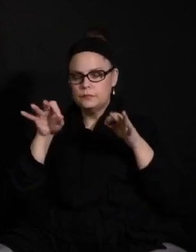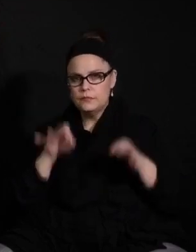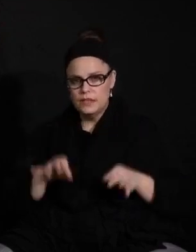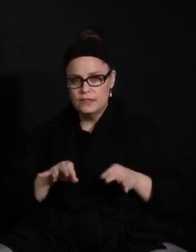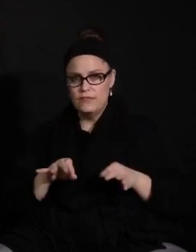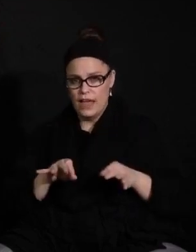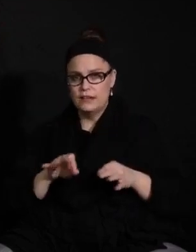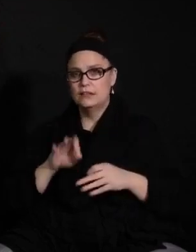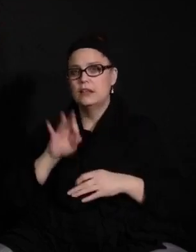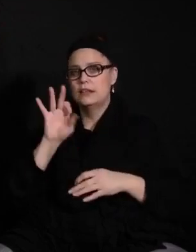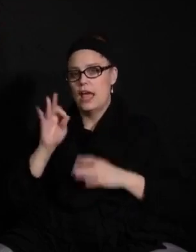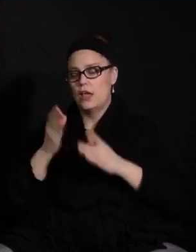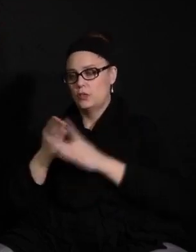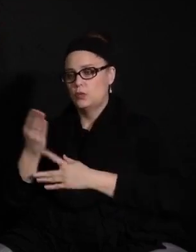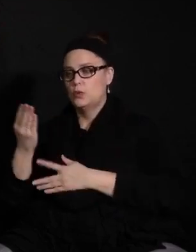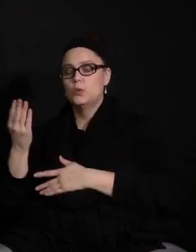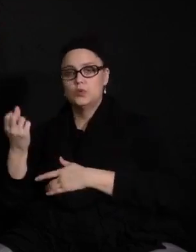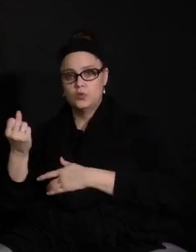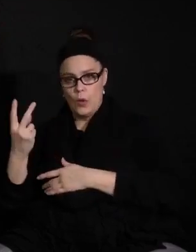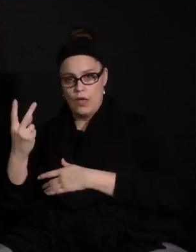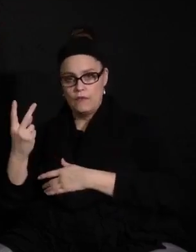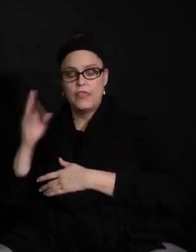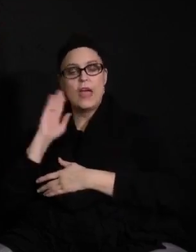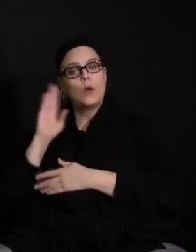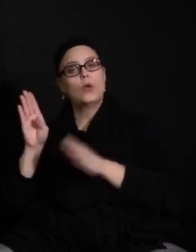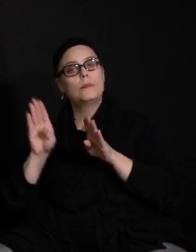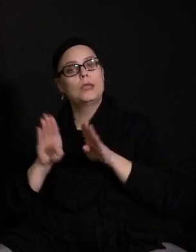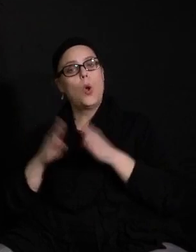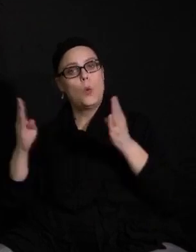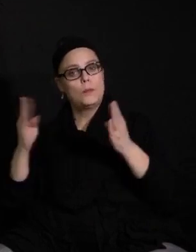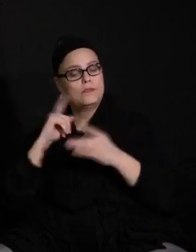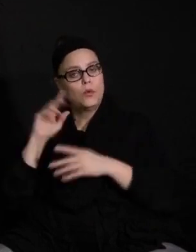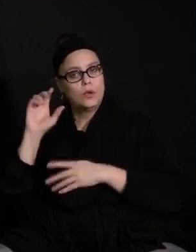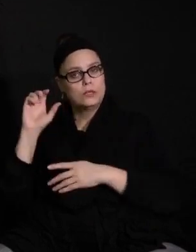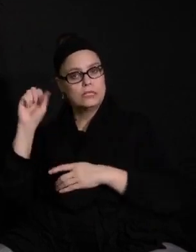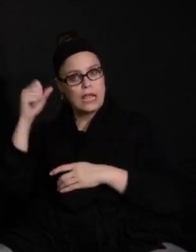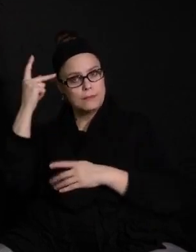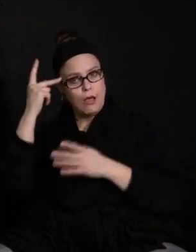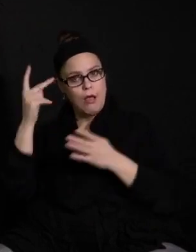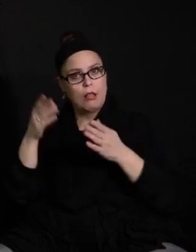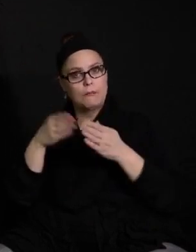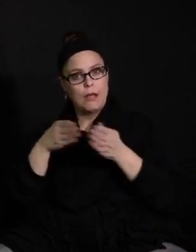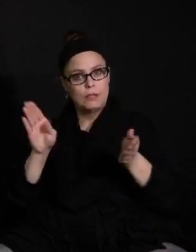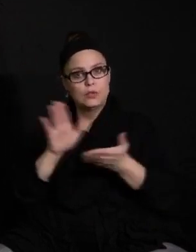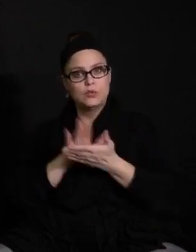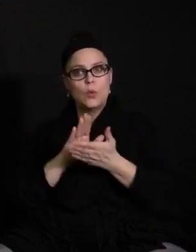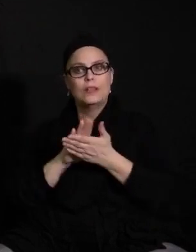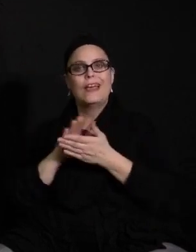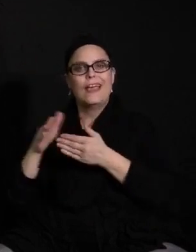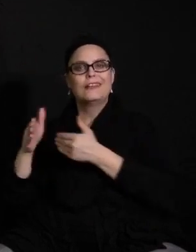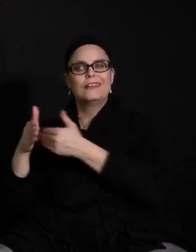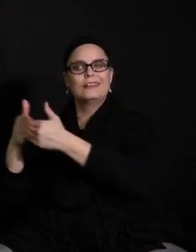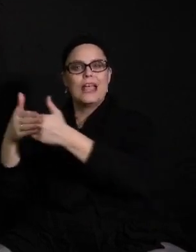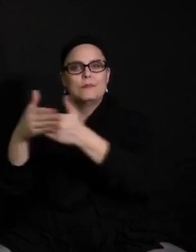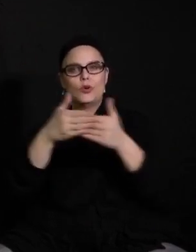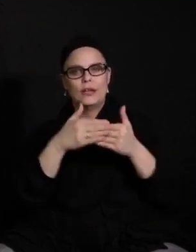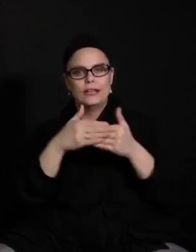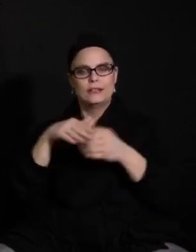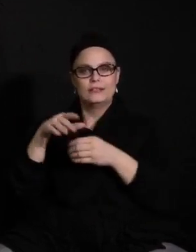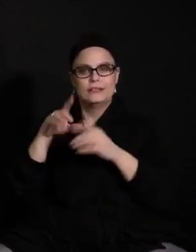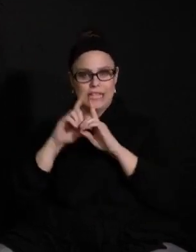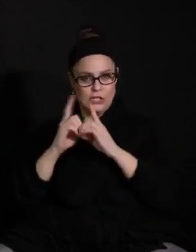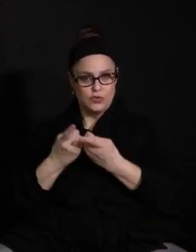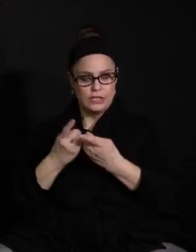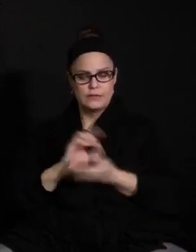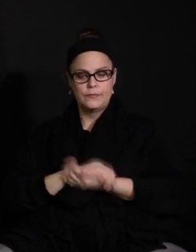graders that will be open to students in St. Paul Public Schools and the neighboring adjoining districts. And then we are also preparing